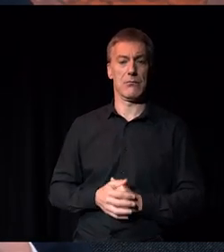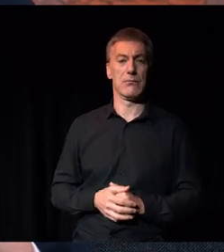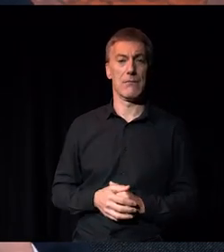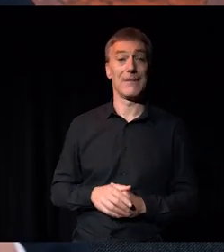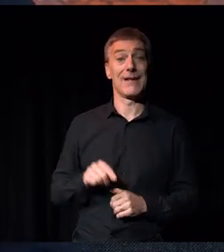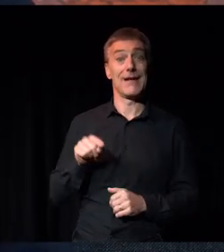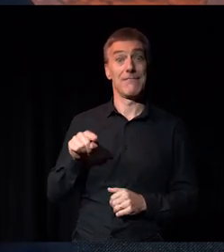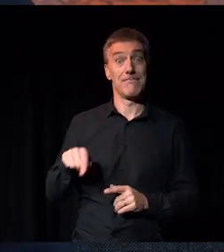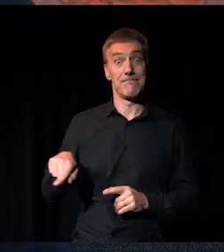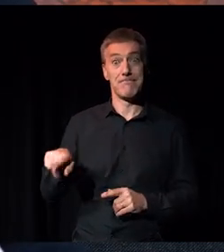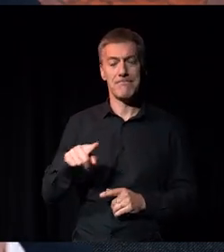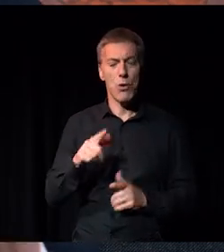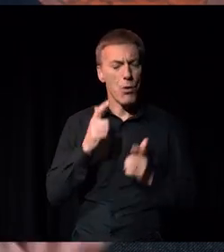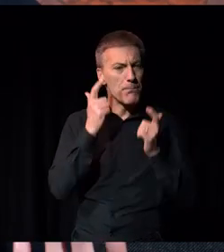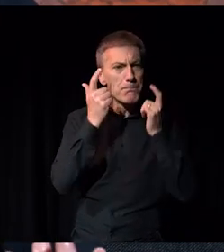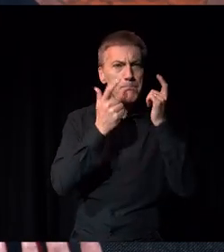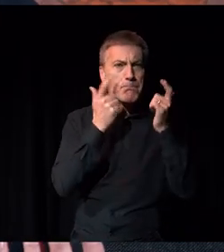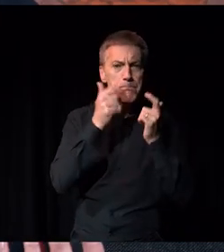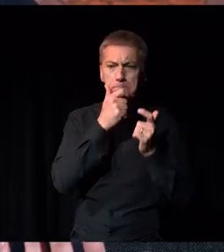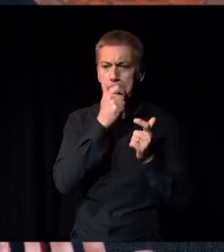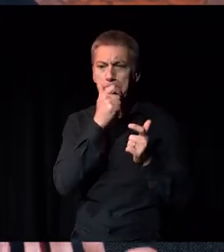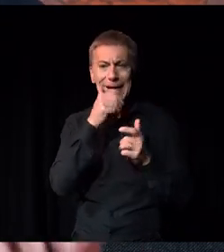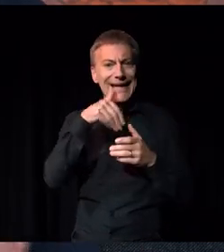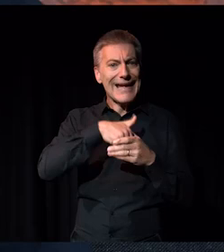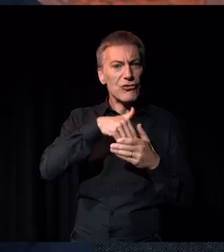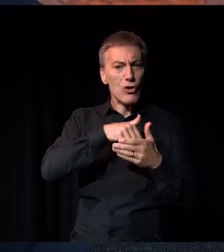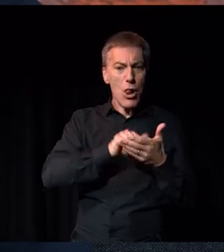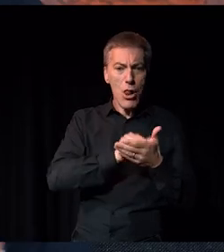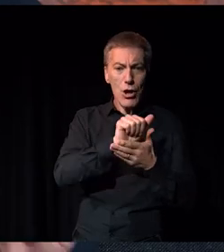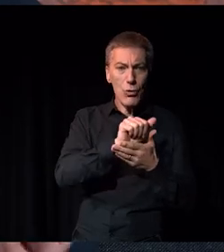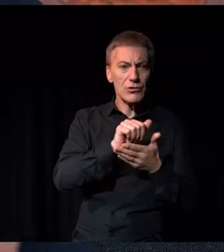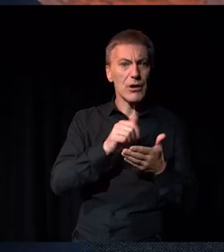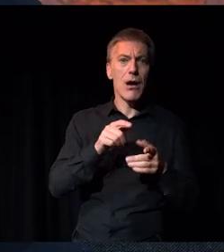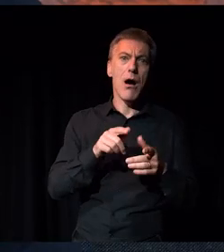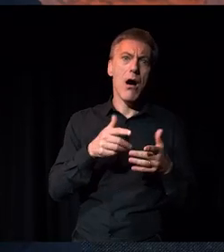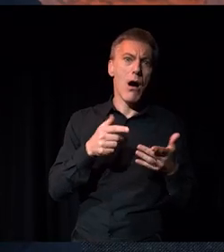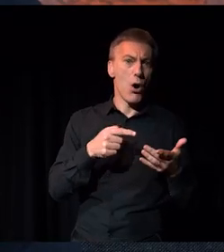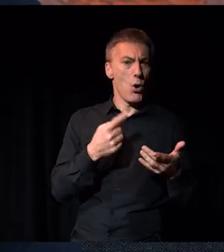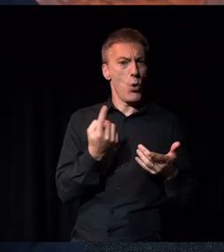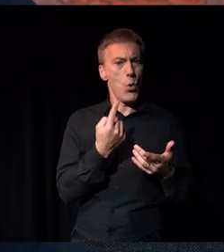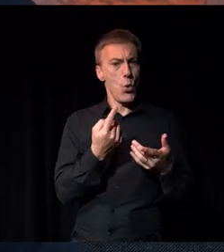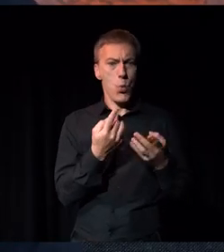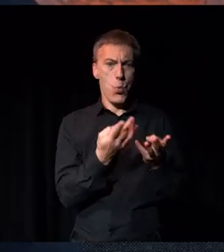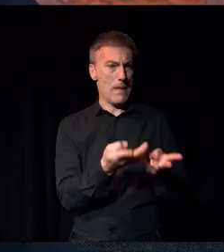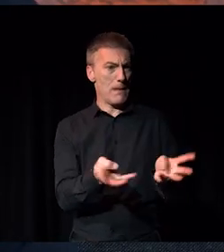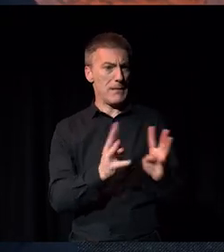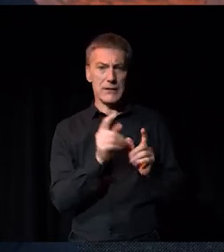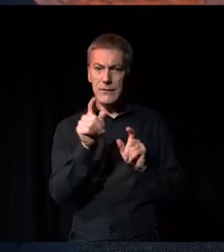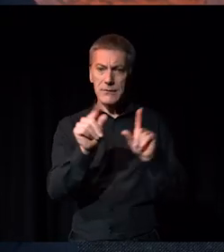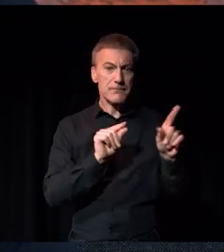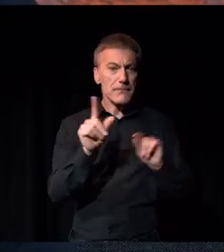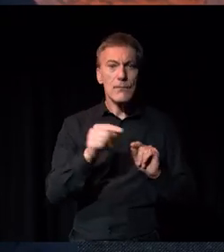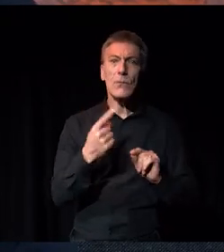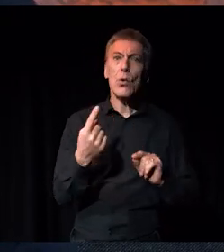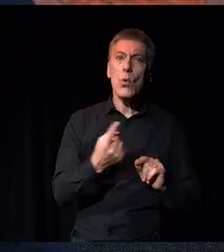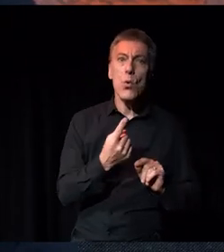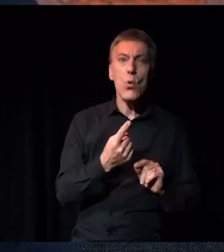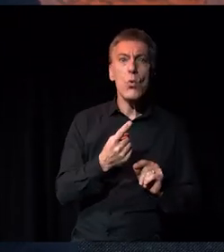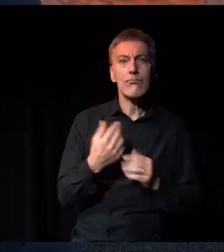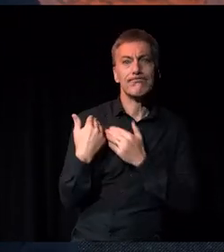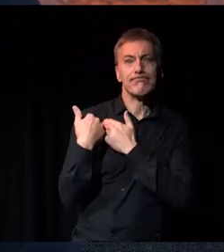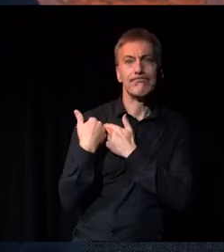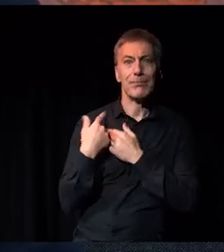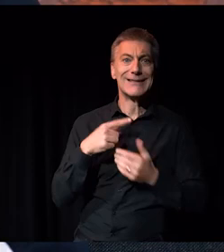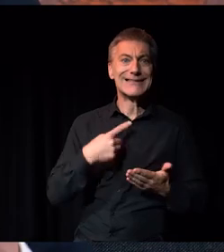gets people thinking more about their internal cultures is who do you have at the meetings, who makes decisions.